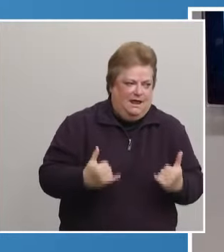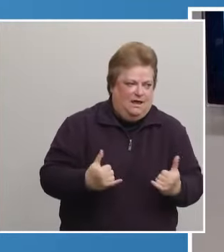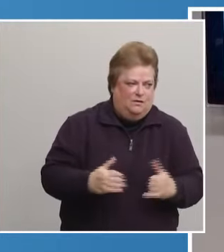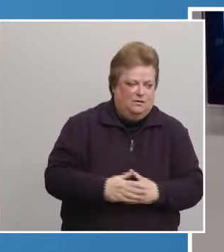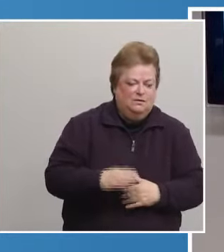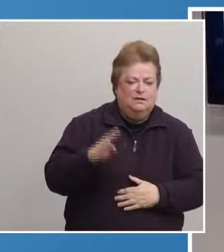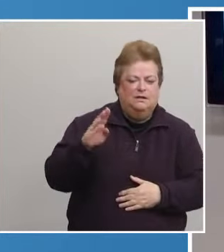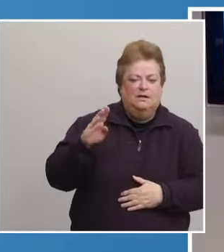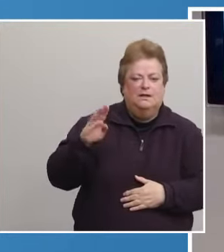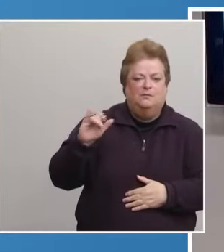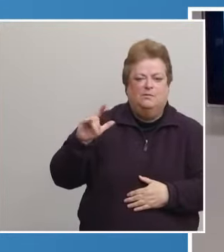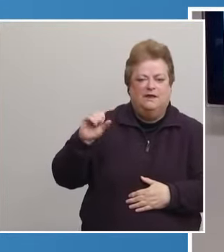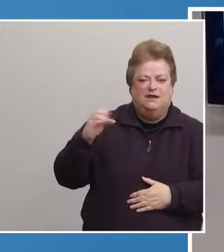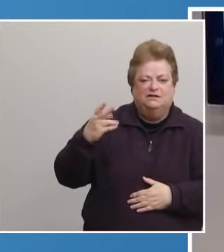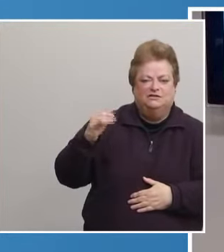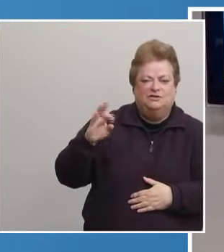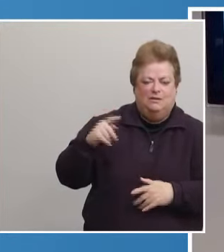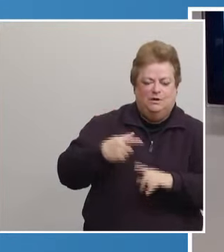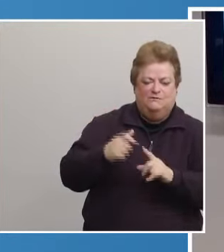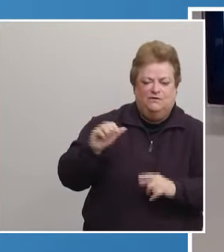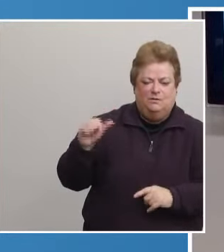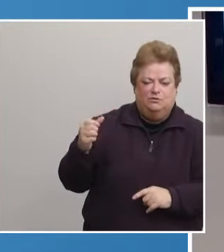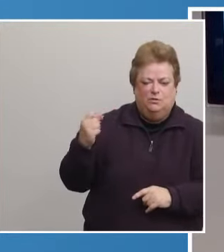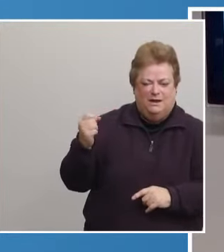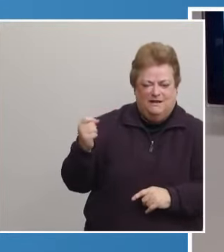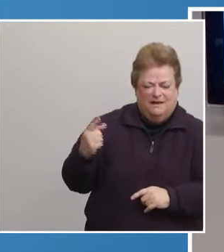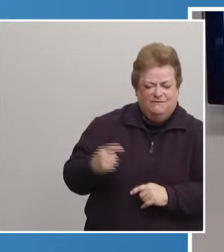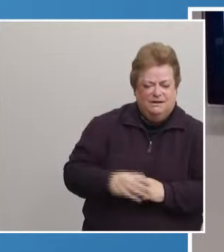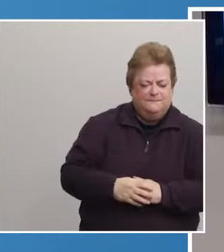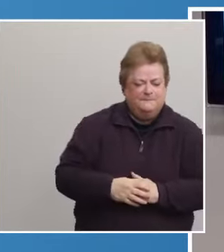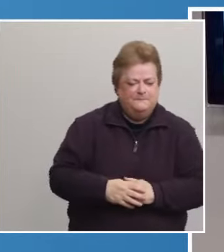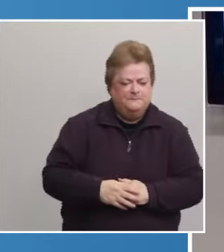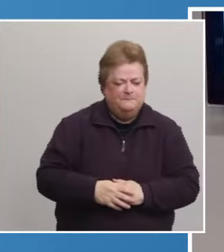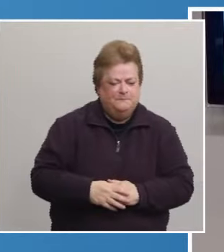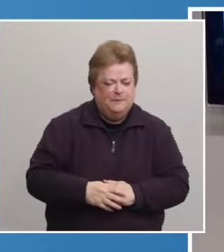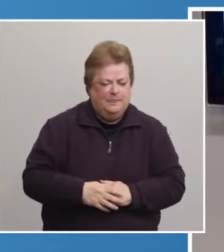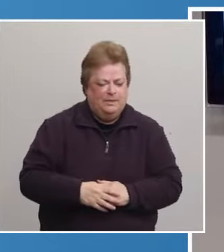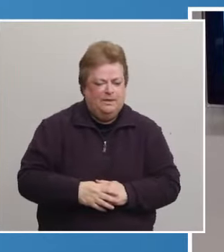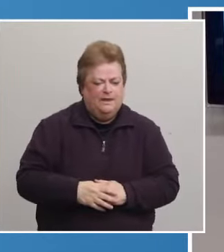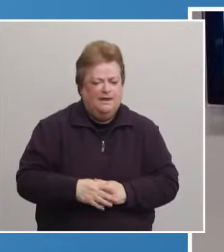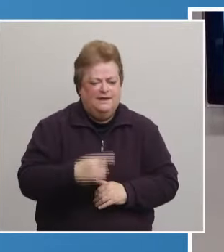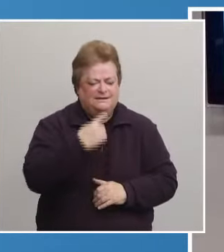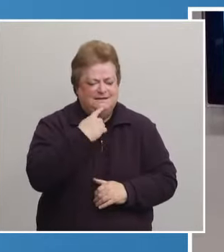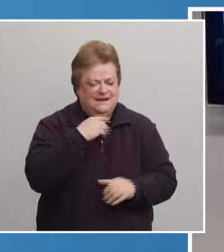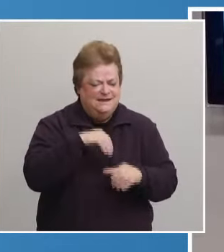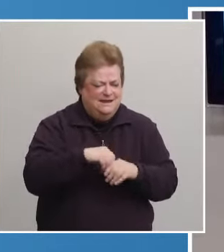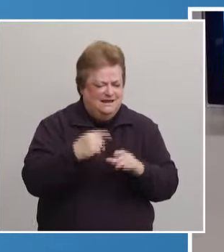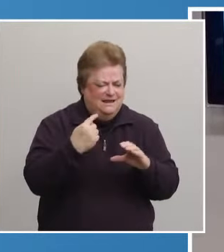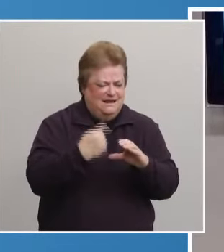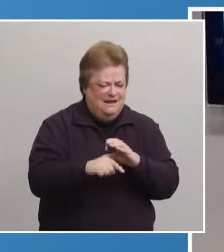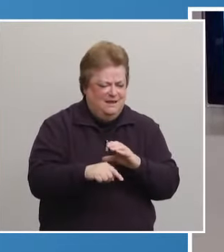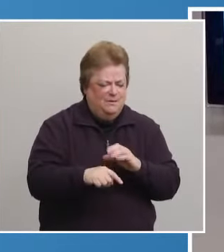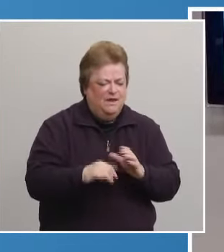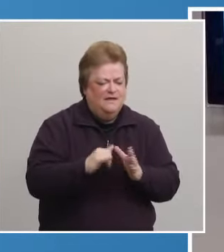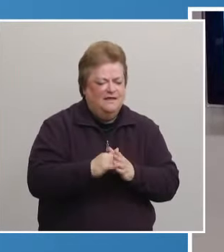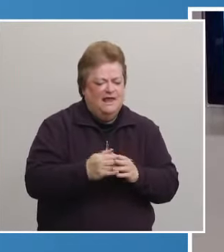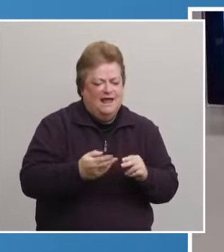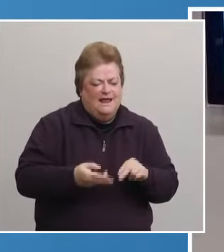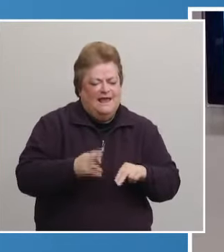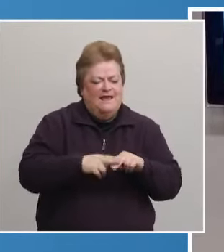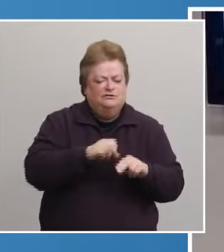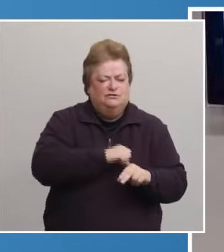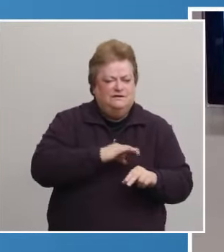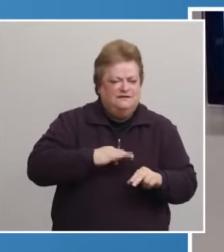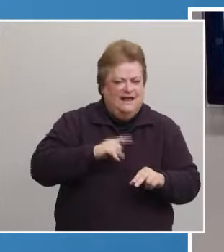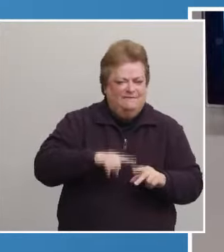Director Lopez, this is Bill with 1011. A quick follow-up on that. know the city sent an email email that extra staff needed to be